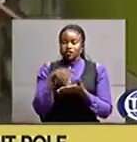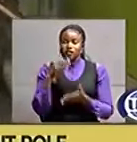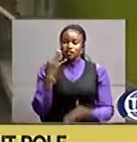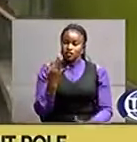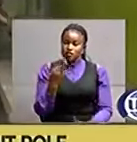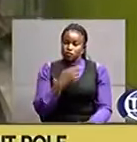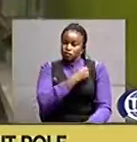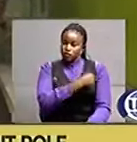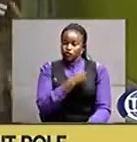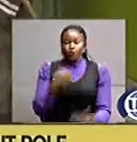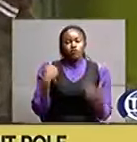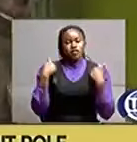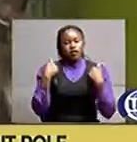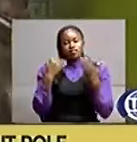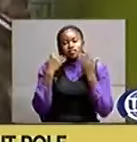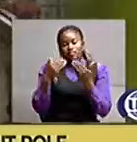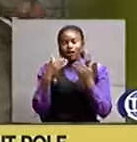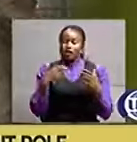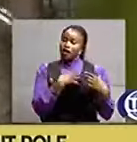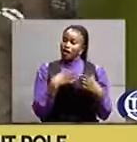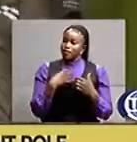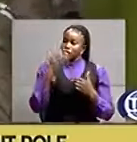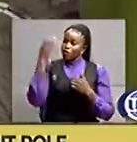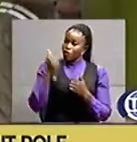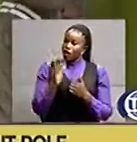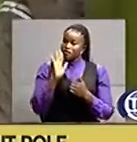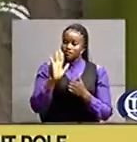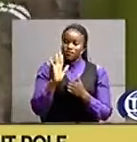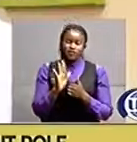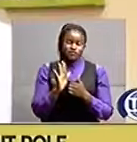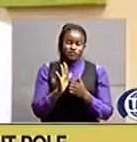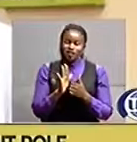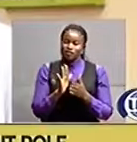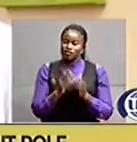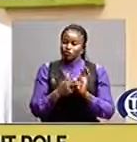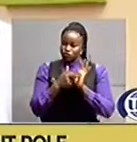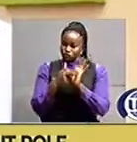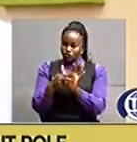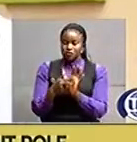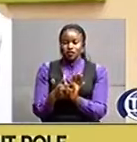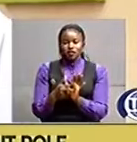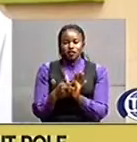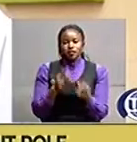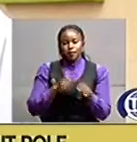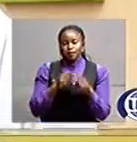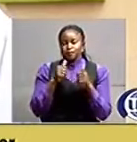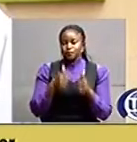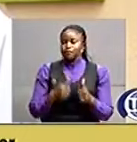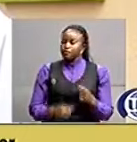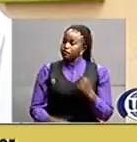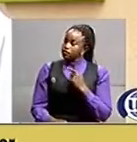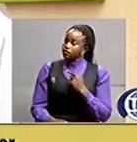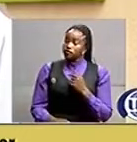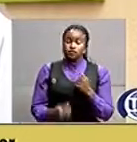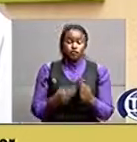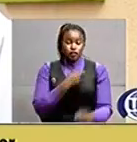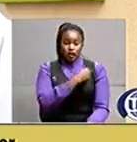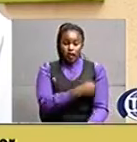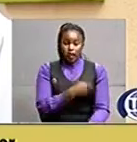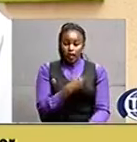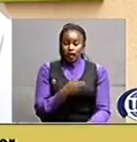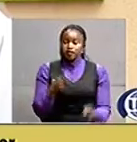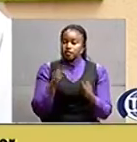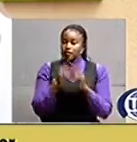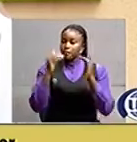thanked the force for its timely gesture kakogi health center three as i've told you is a health center